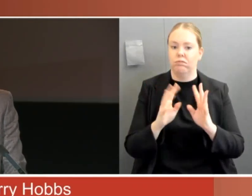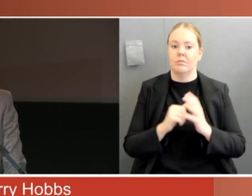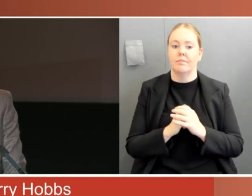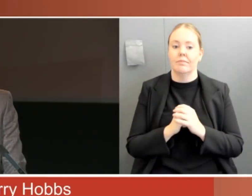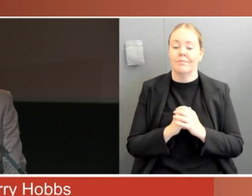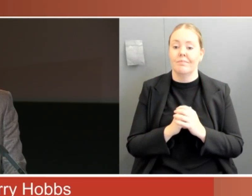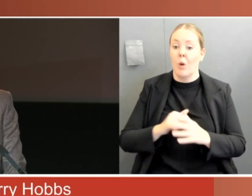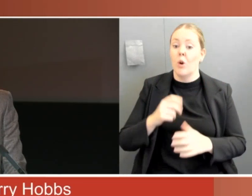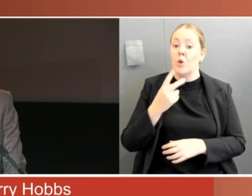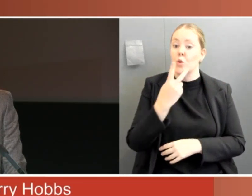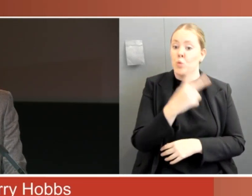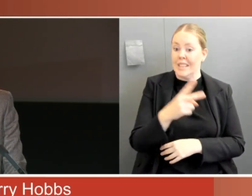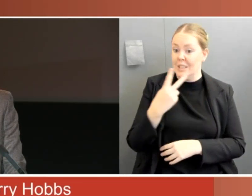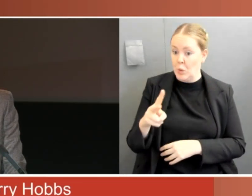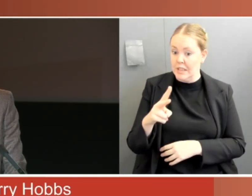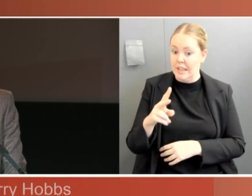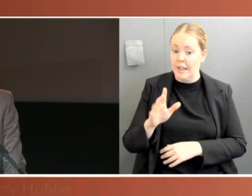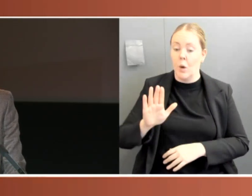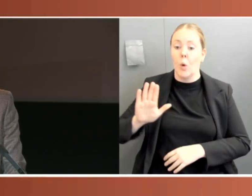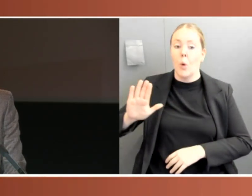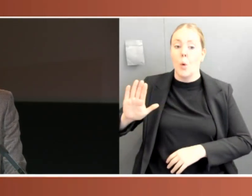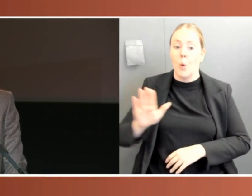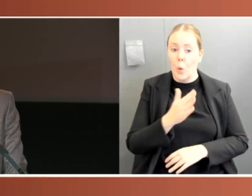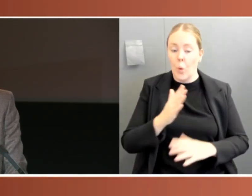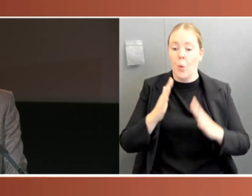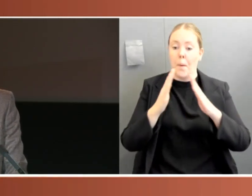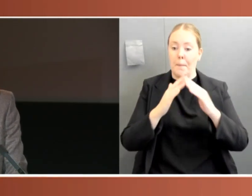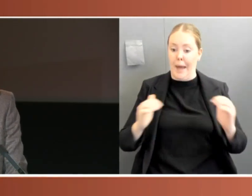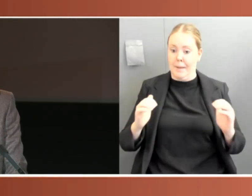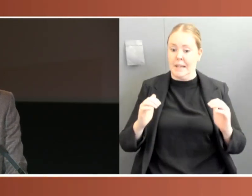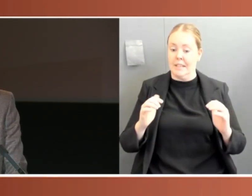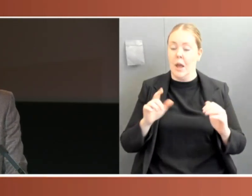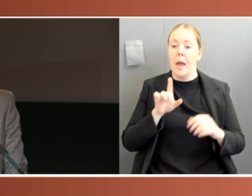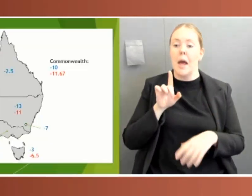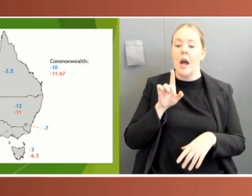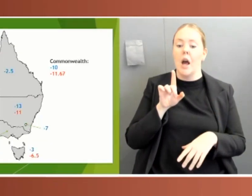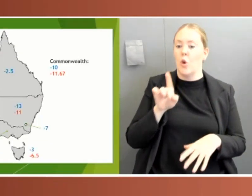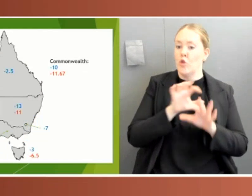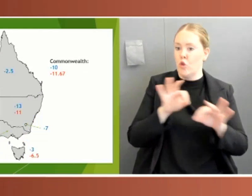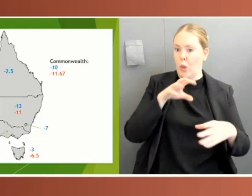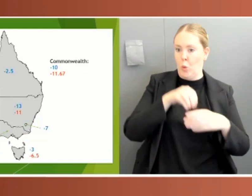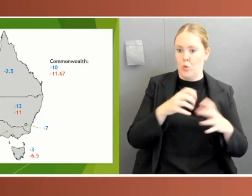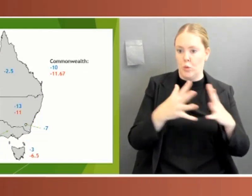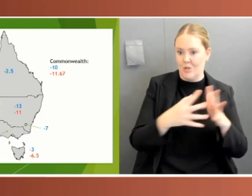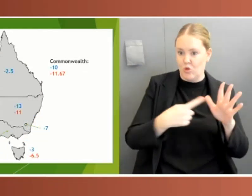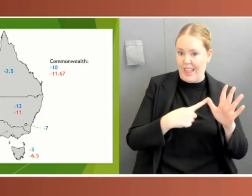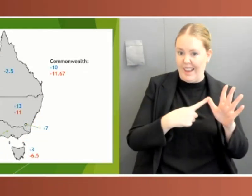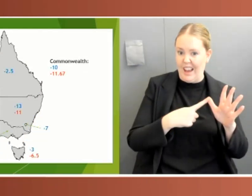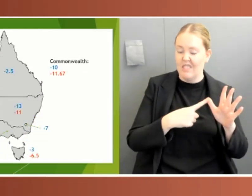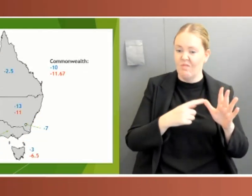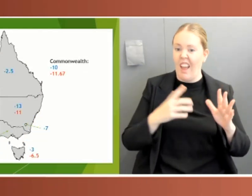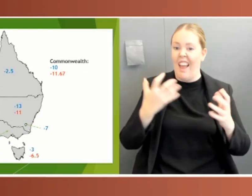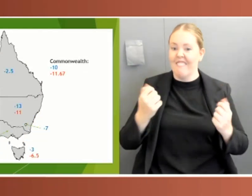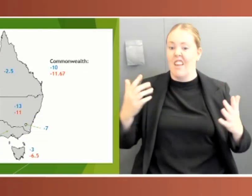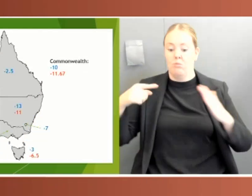Parliament of Western Australia, sat for fewer days than their recent average, or historical average, pre-COVID. And unsurprisingly, jurisdictions that had higher